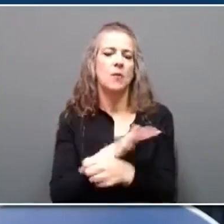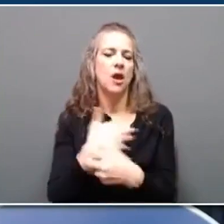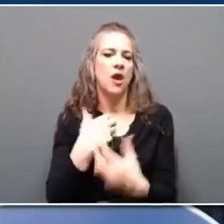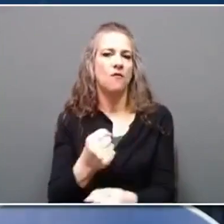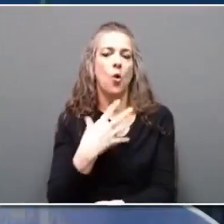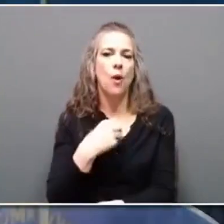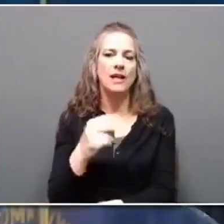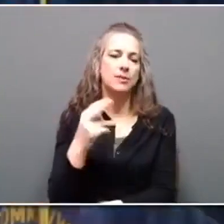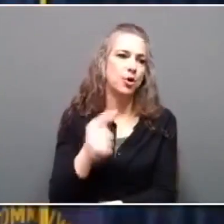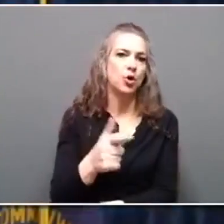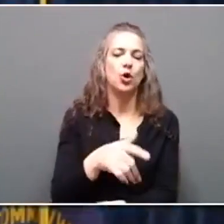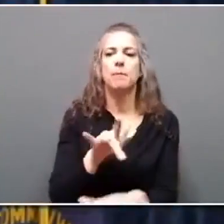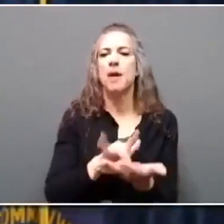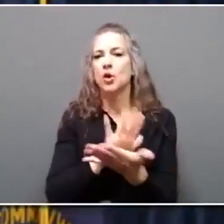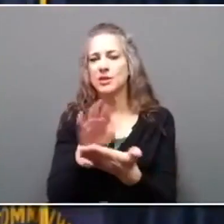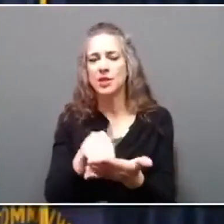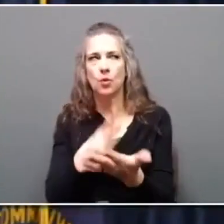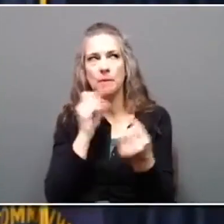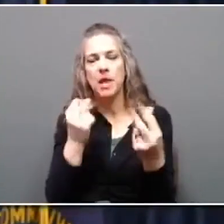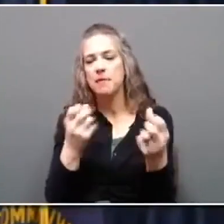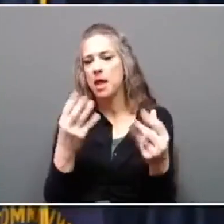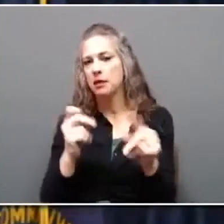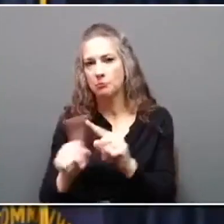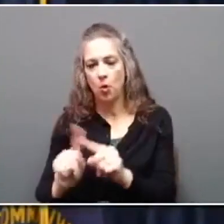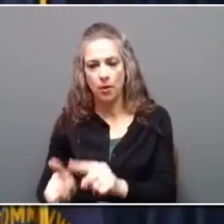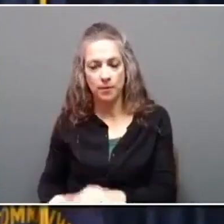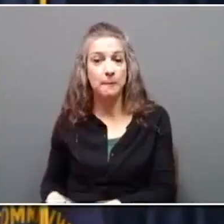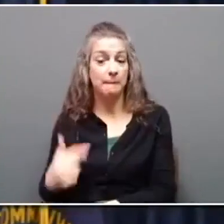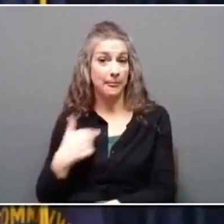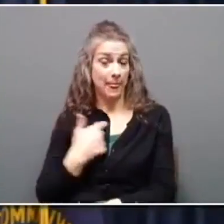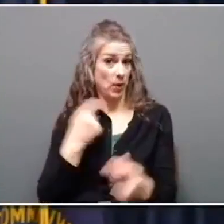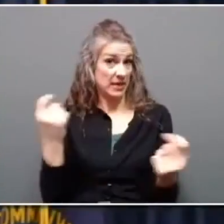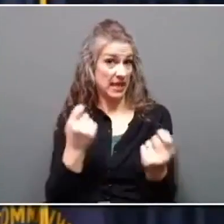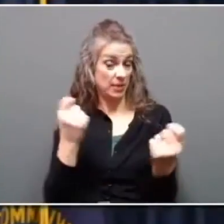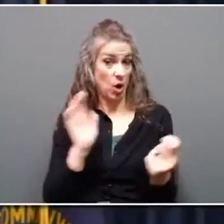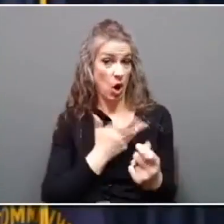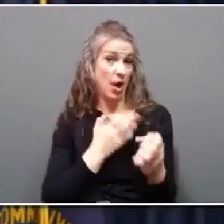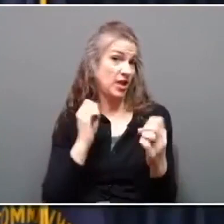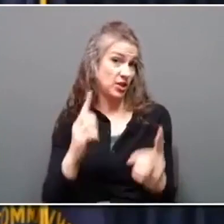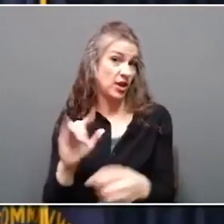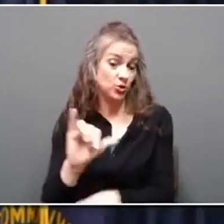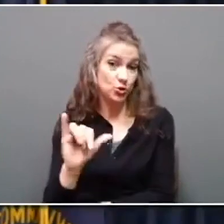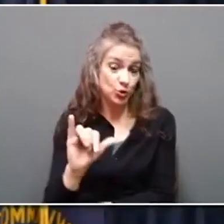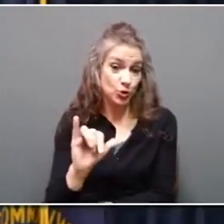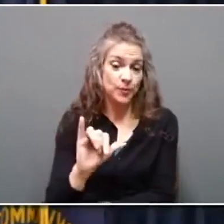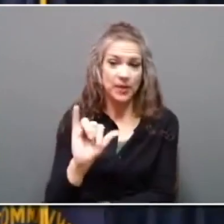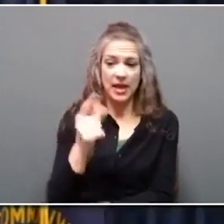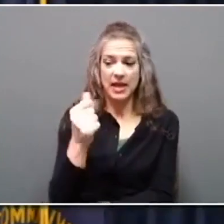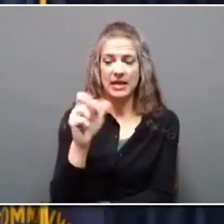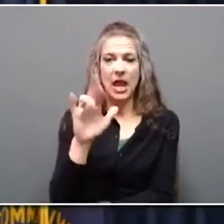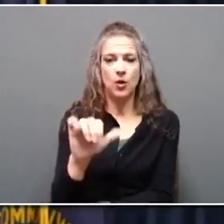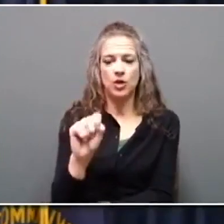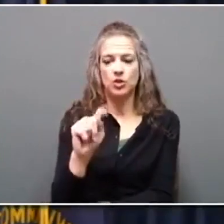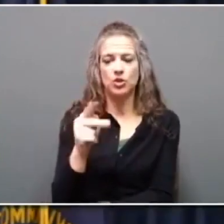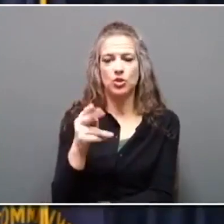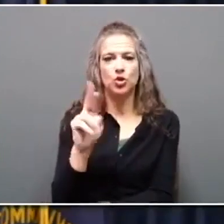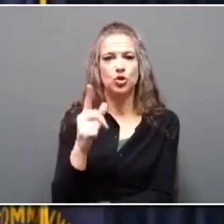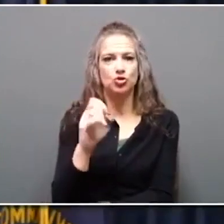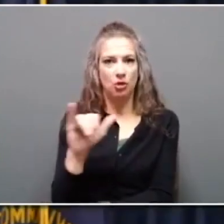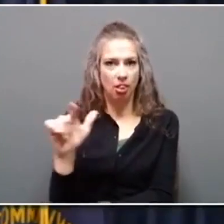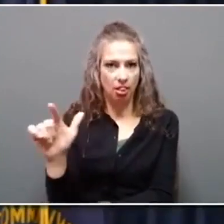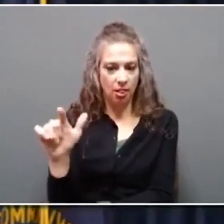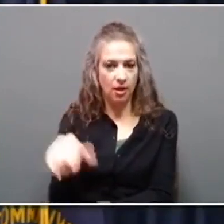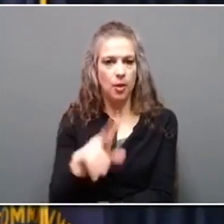Center, and so many more. We also celebrated our educators, like Gary Sturgill, the bus driver, Principal Terry,